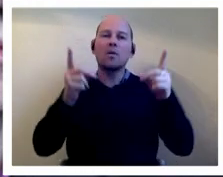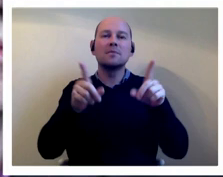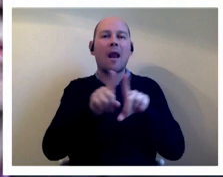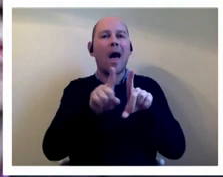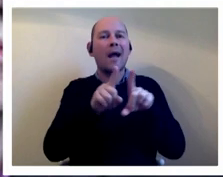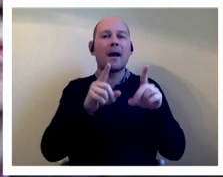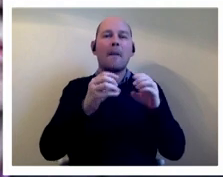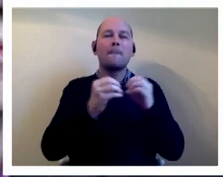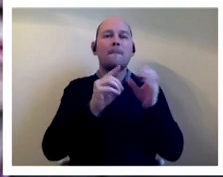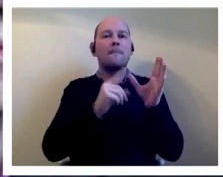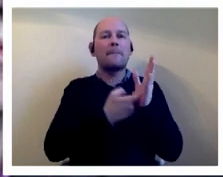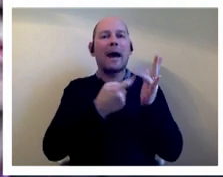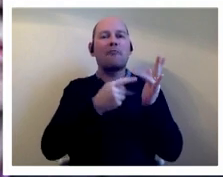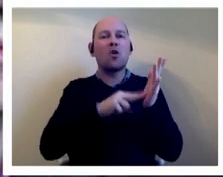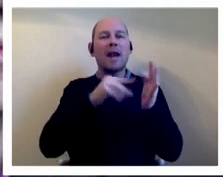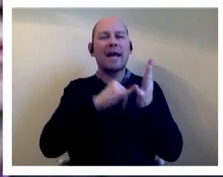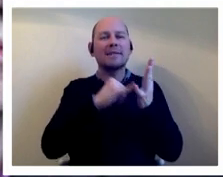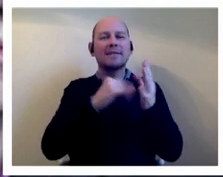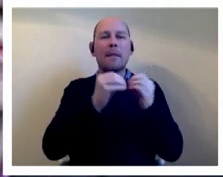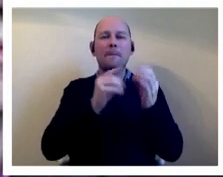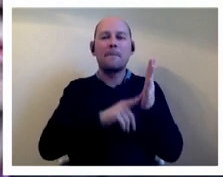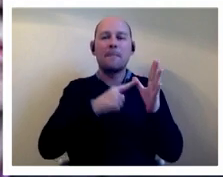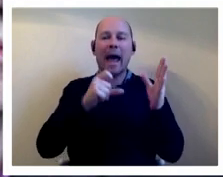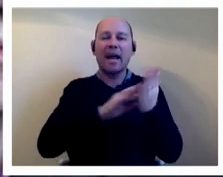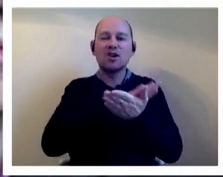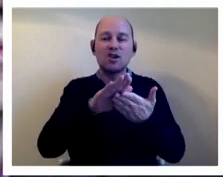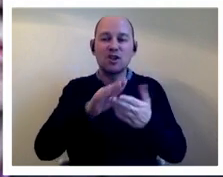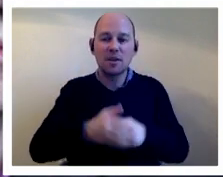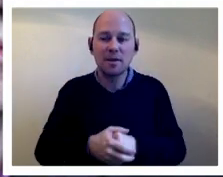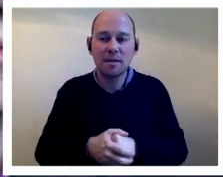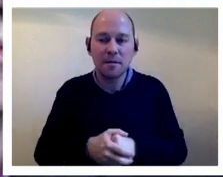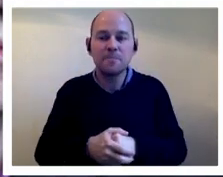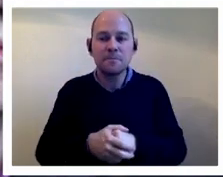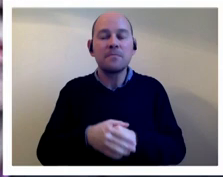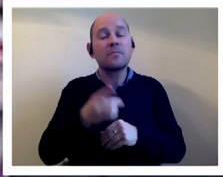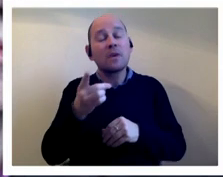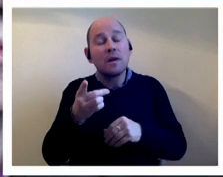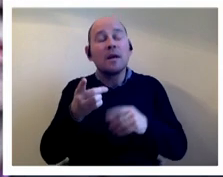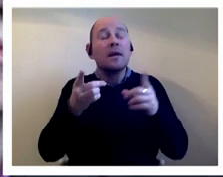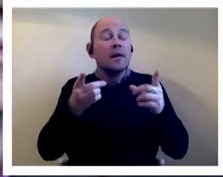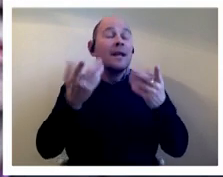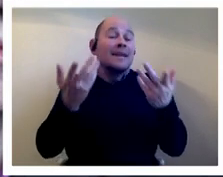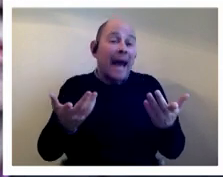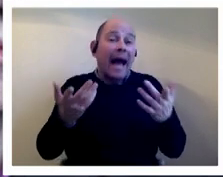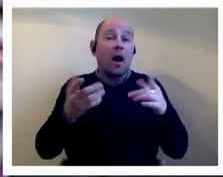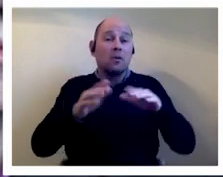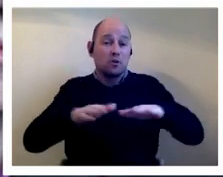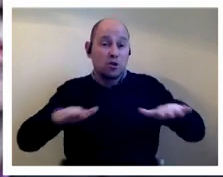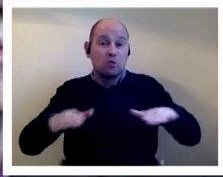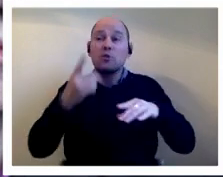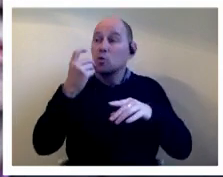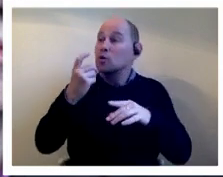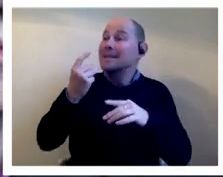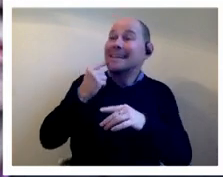um but baroness richardson noted that actually with the internet children can very now very easily access